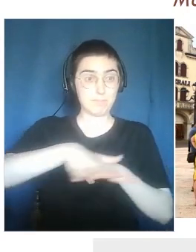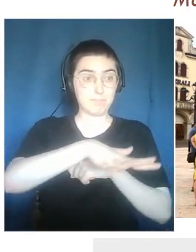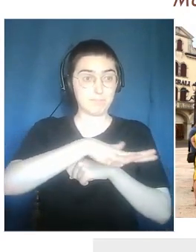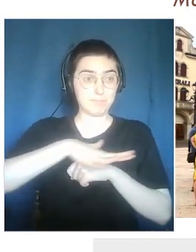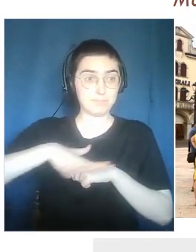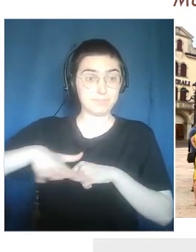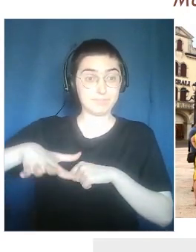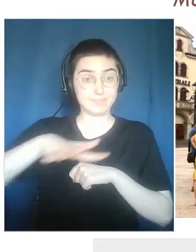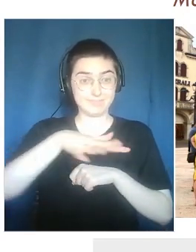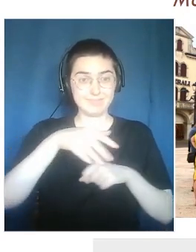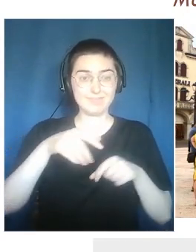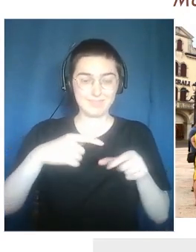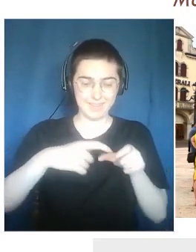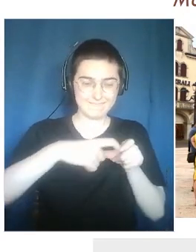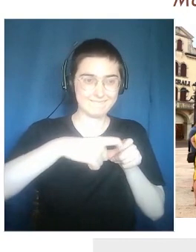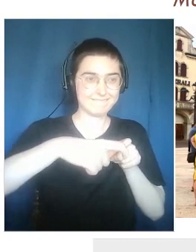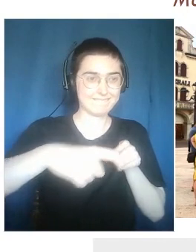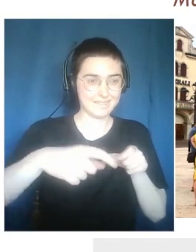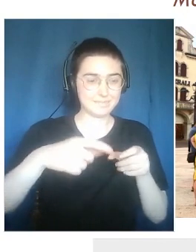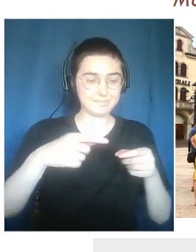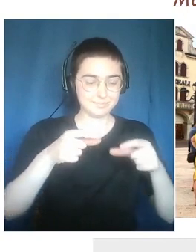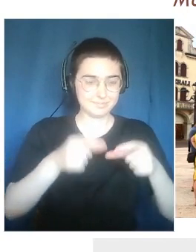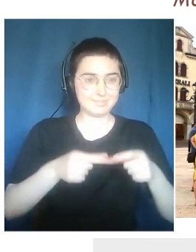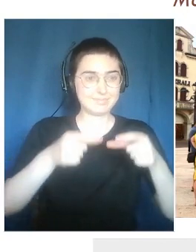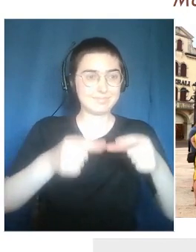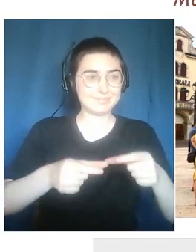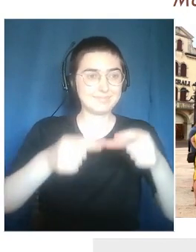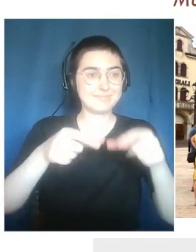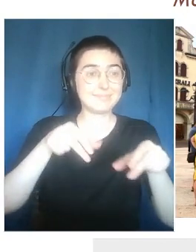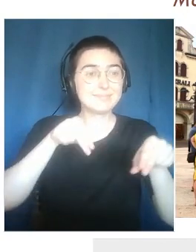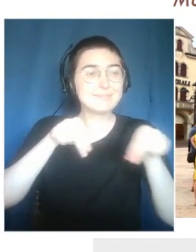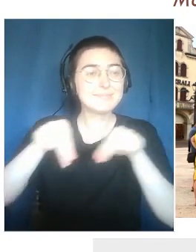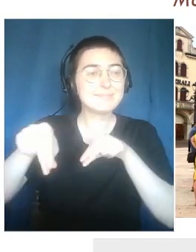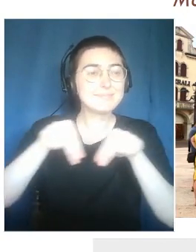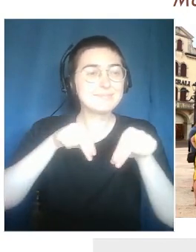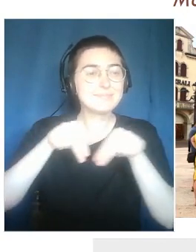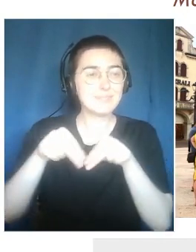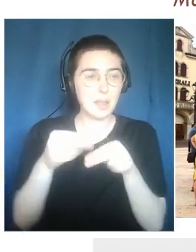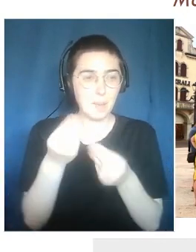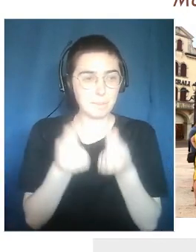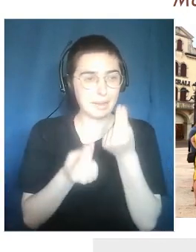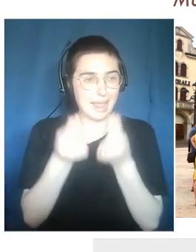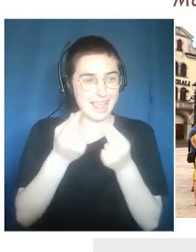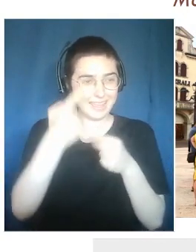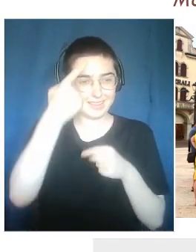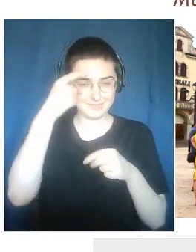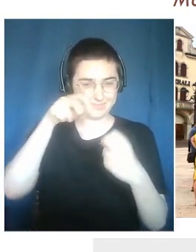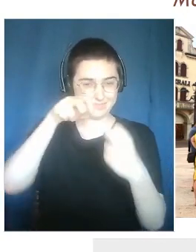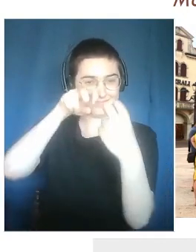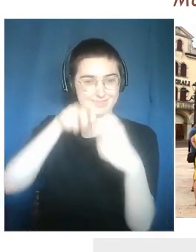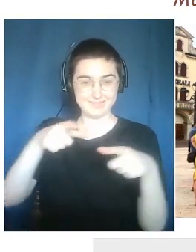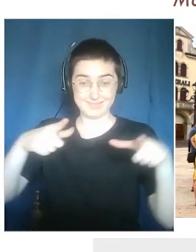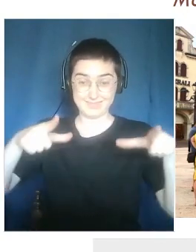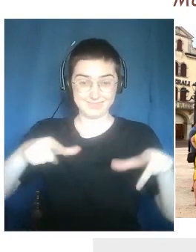the different panels of the Czechy pattern